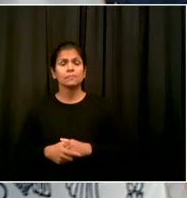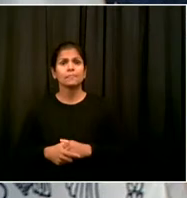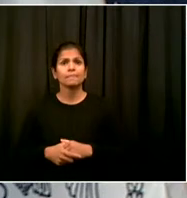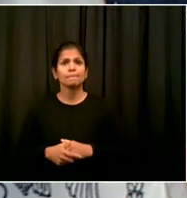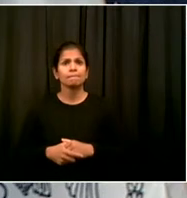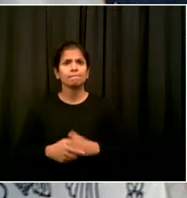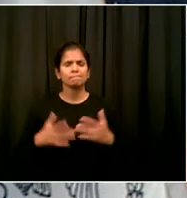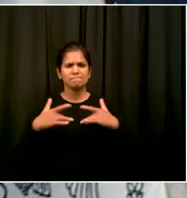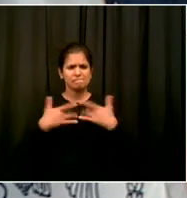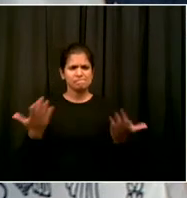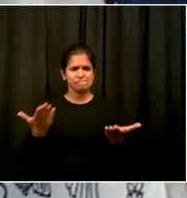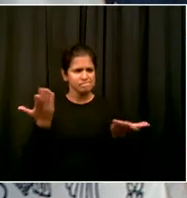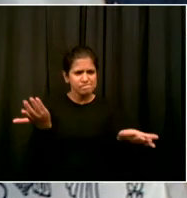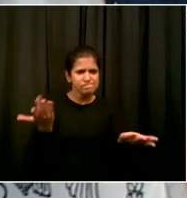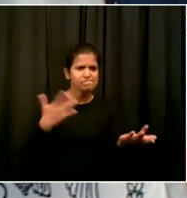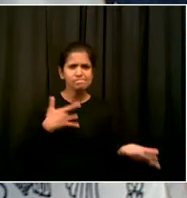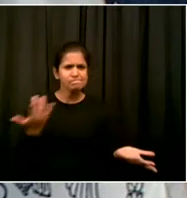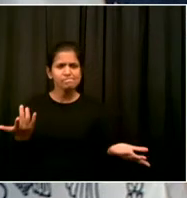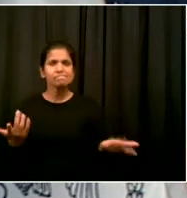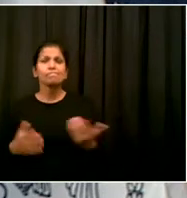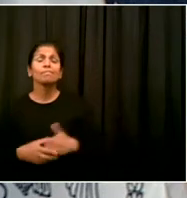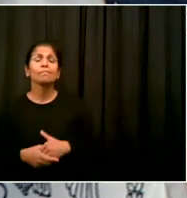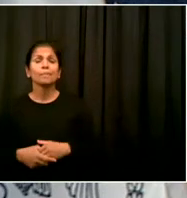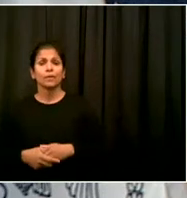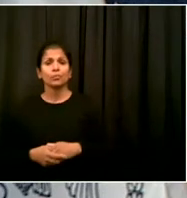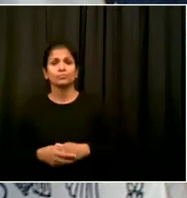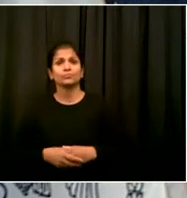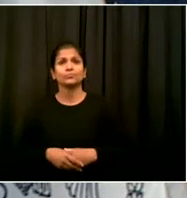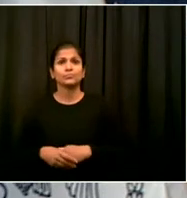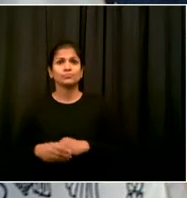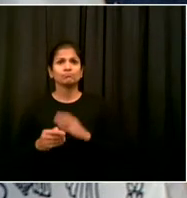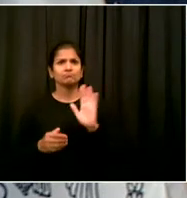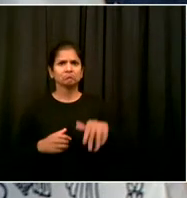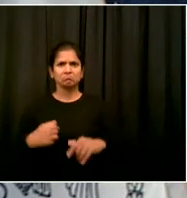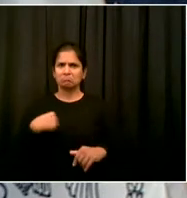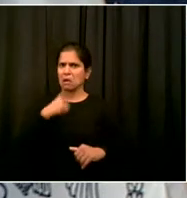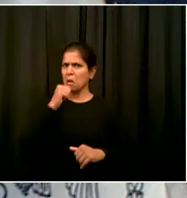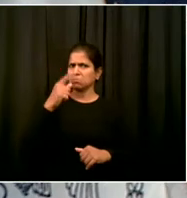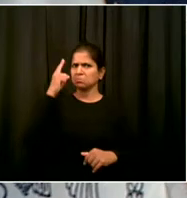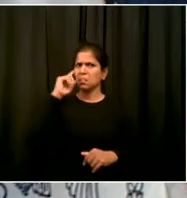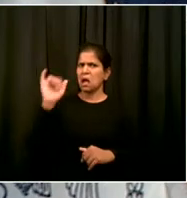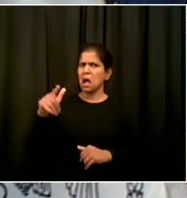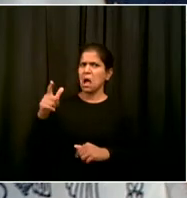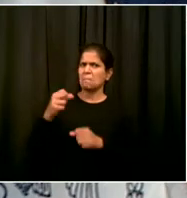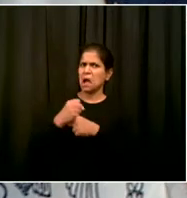problems you fear. I think it's going to use sidewalk space more effectively.